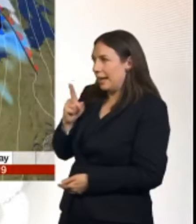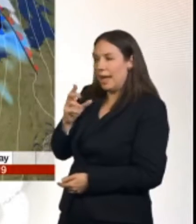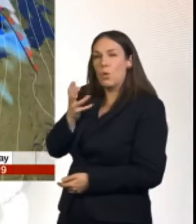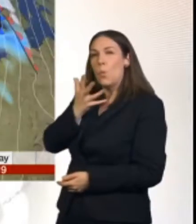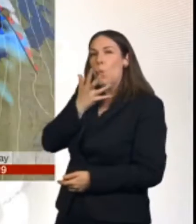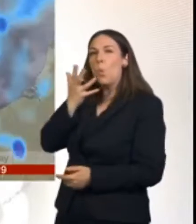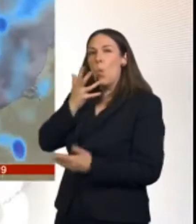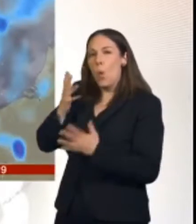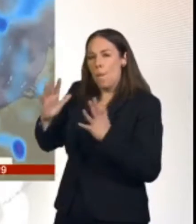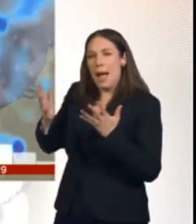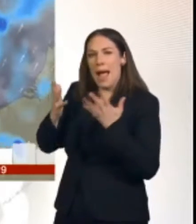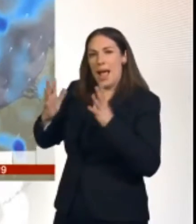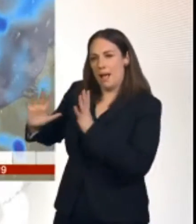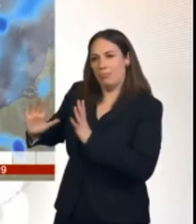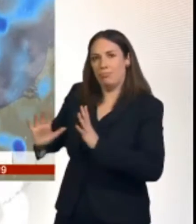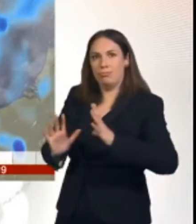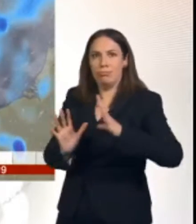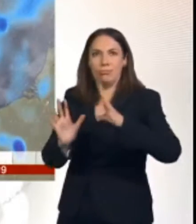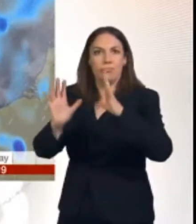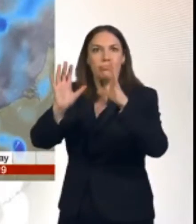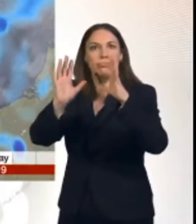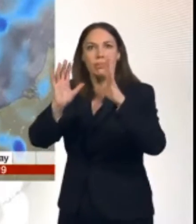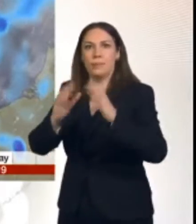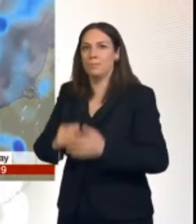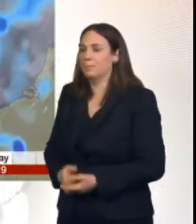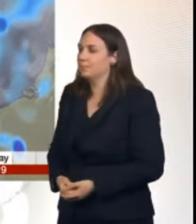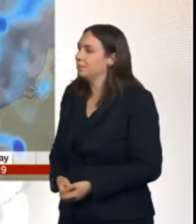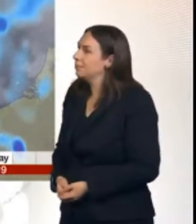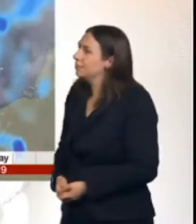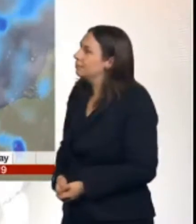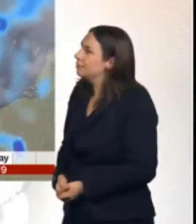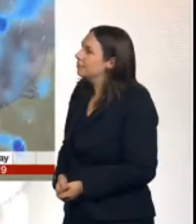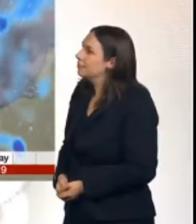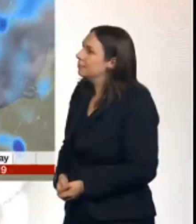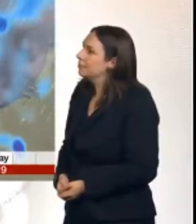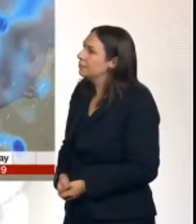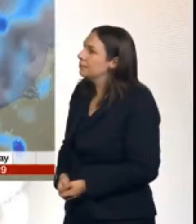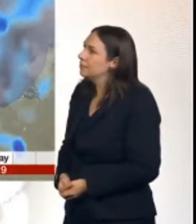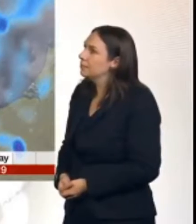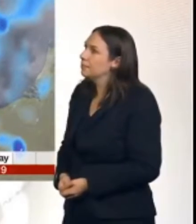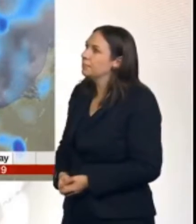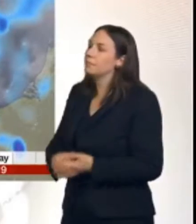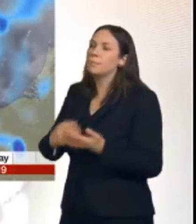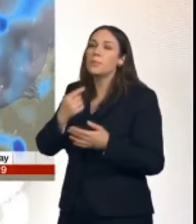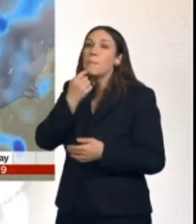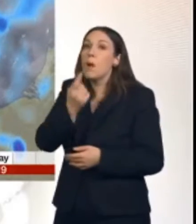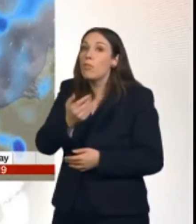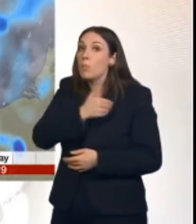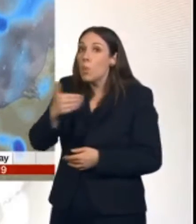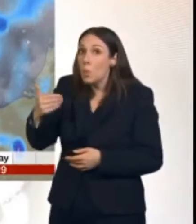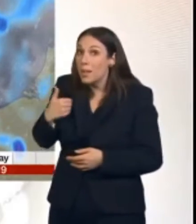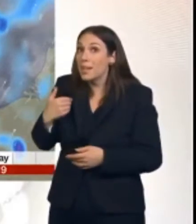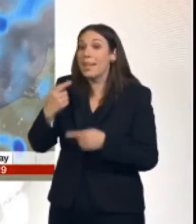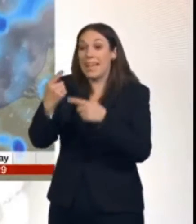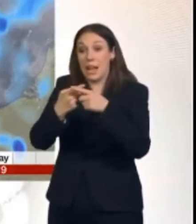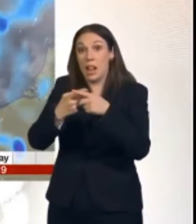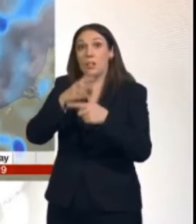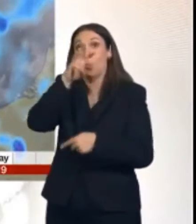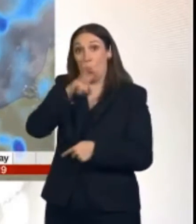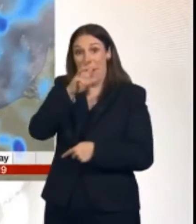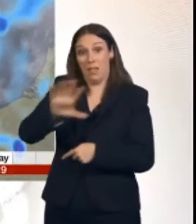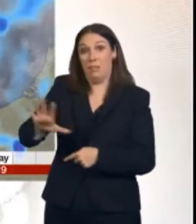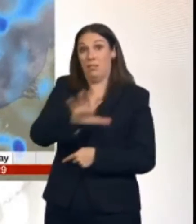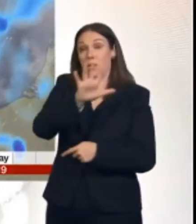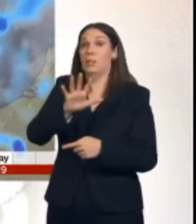cold front here. But it's ahead of that we're going to see another windy spell. Particularly for England and Wales tomorrow morning. if you're on the move. Tomorrow morning's